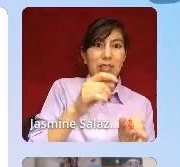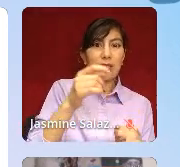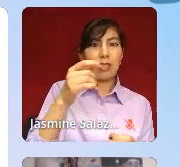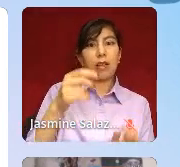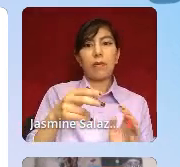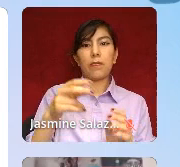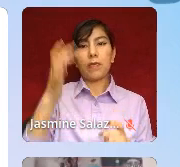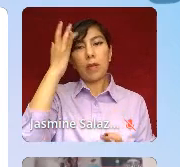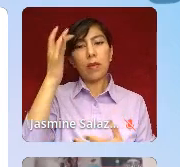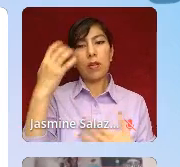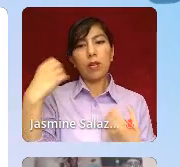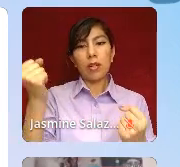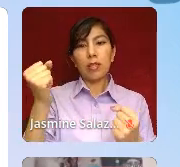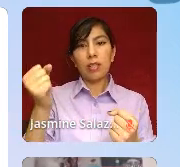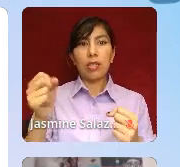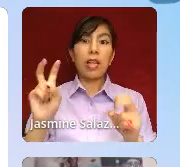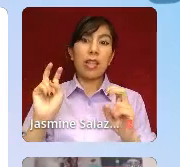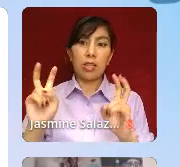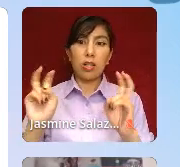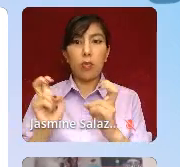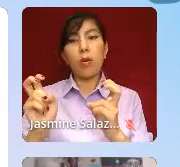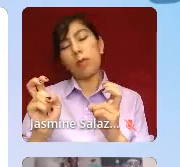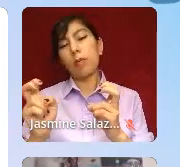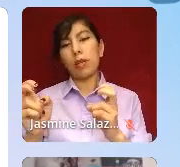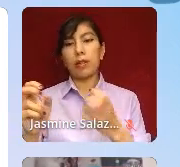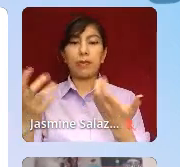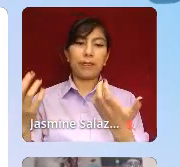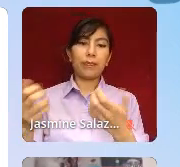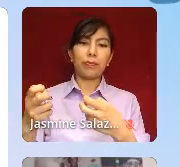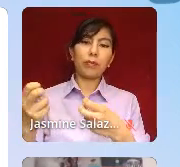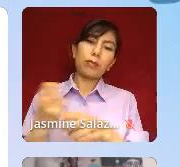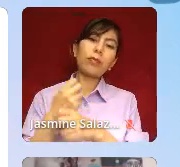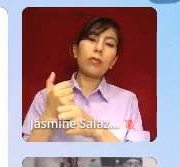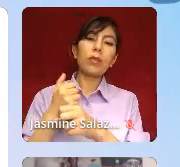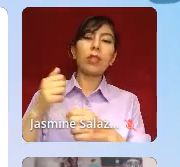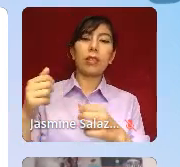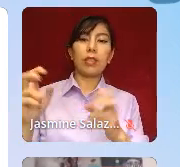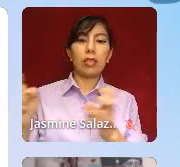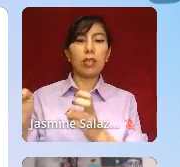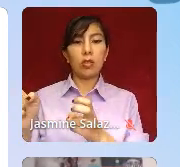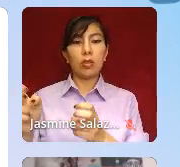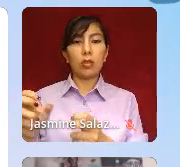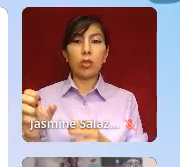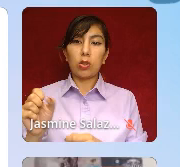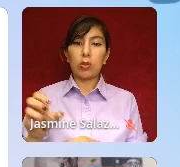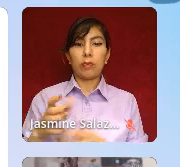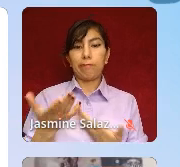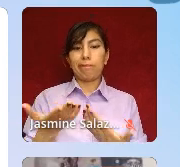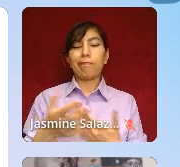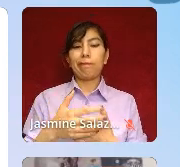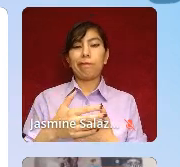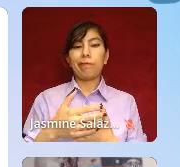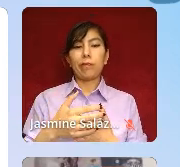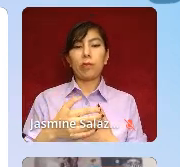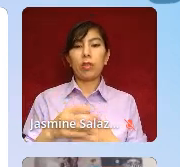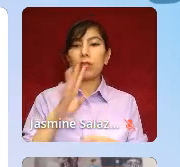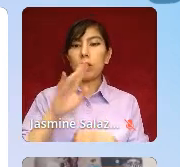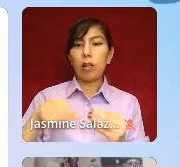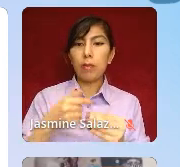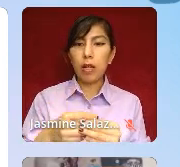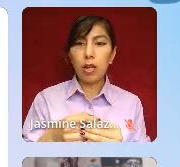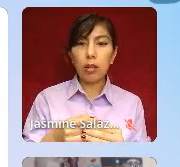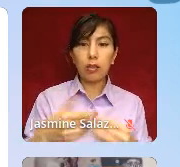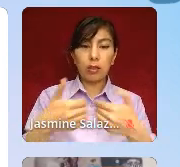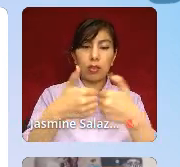history Black people in the US have with psychiatric or association with mental illness. Let's talk about segregated psych wards.